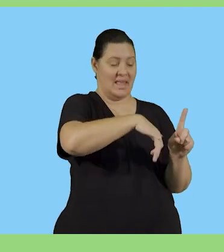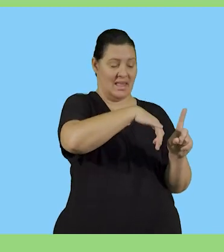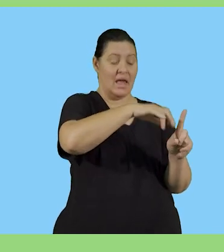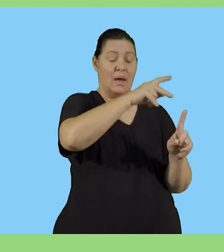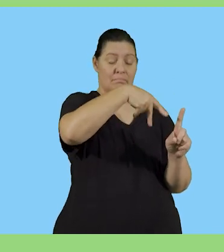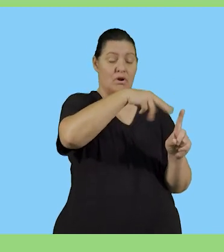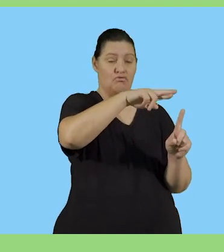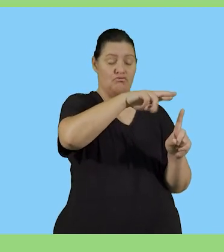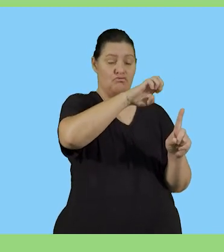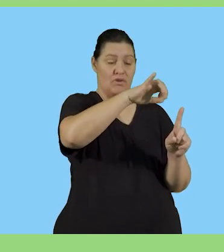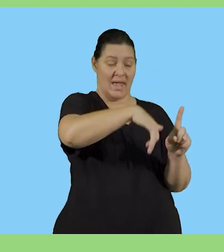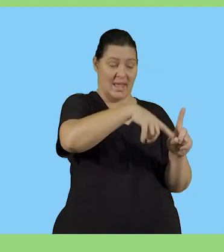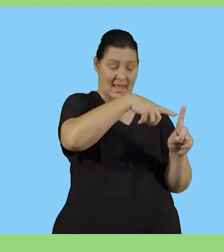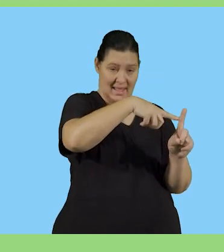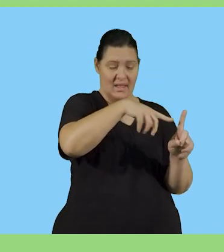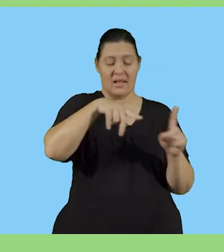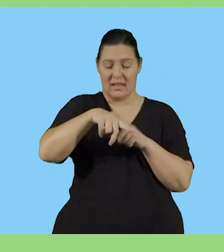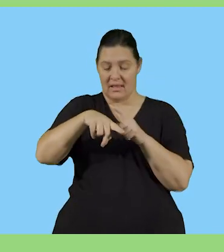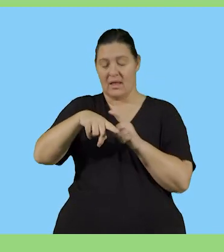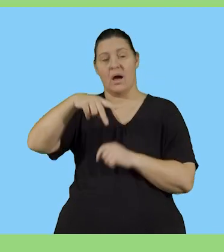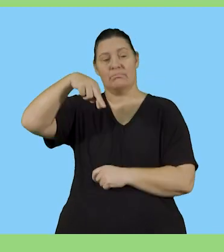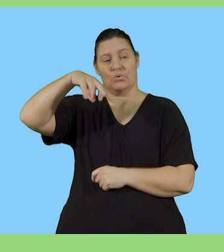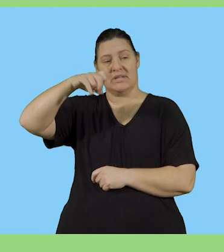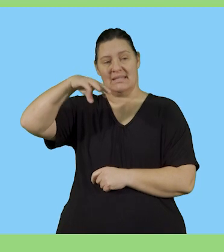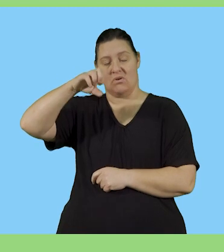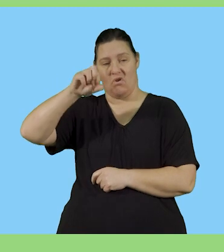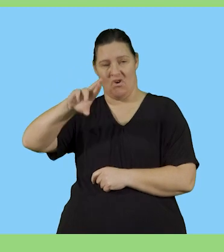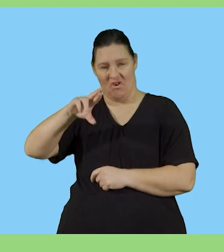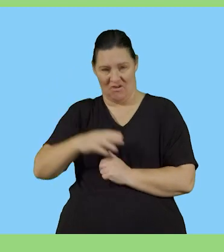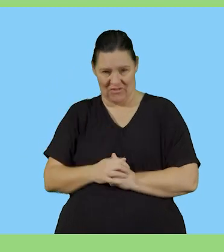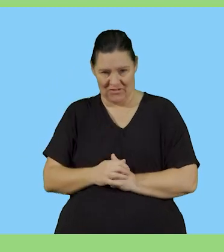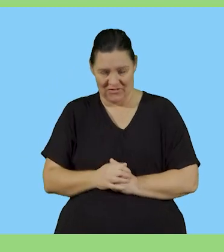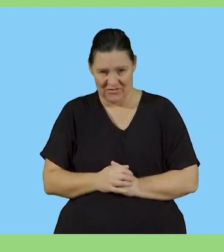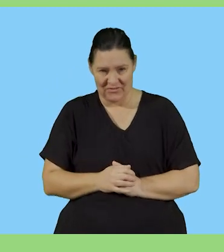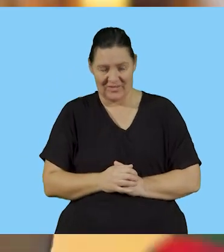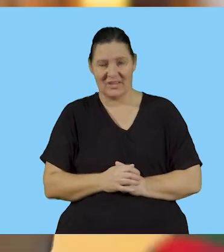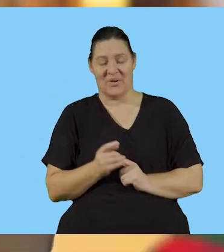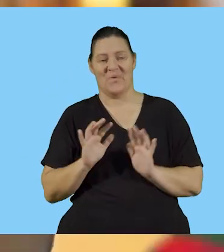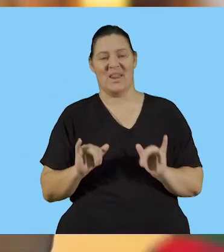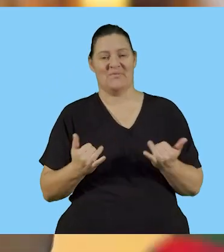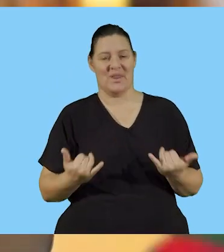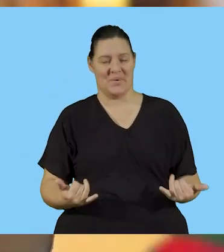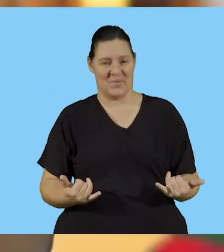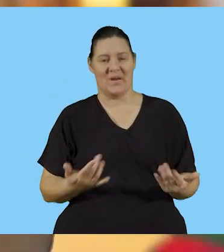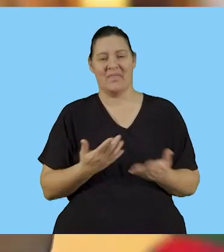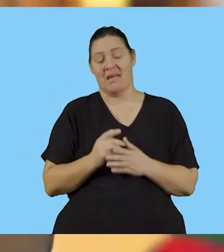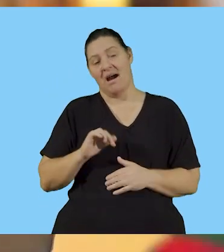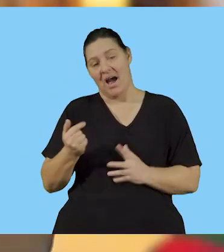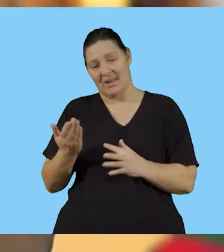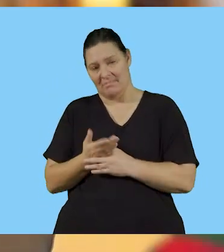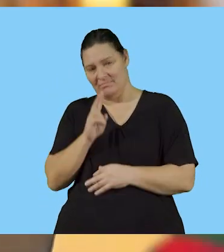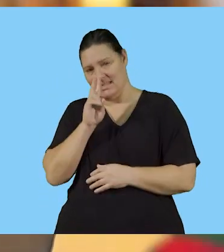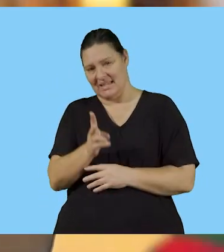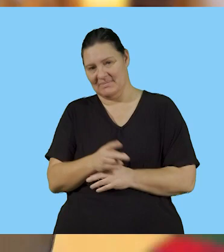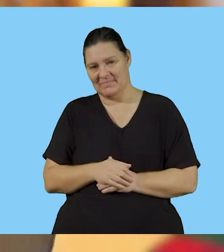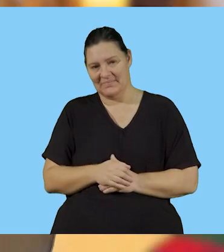the predator. So those are the terms that we are going to come across during this lesson. Okay, so this is where we are going to leave it for now.